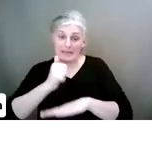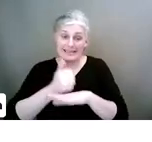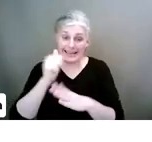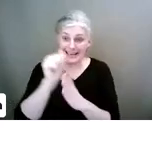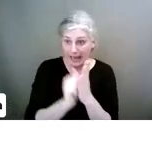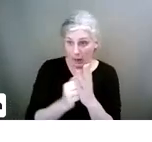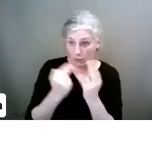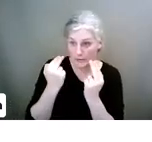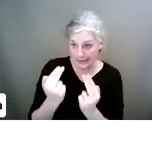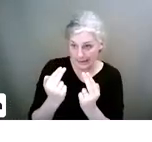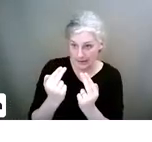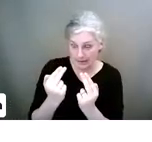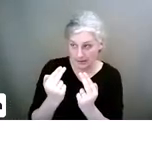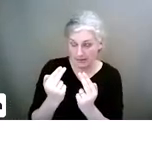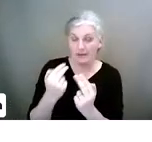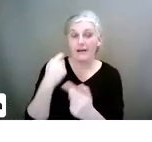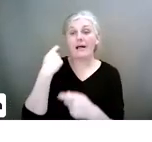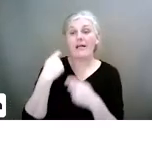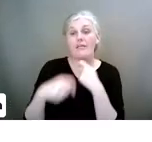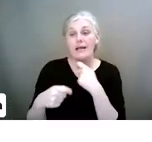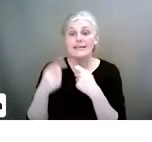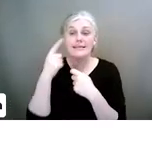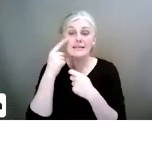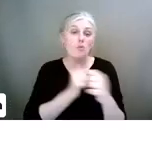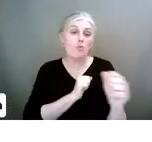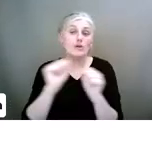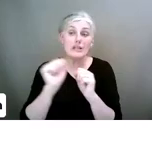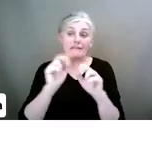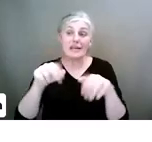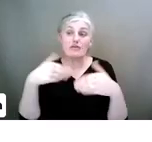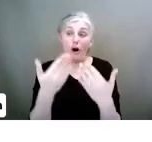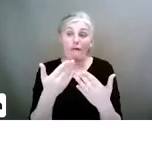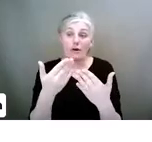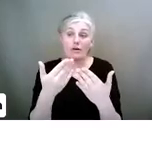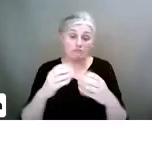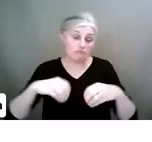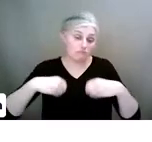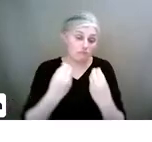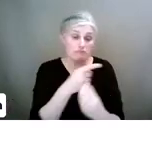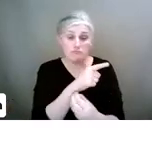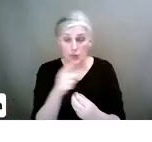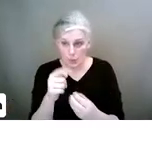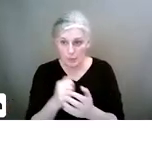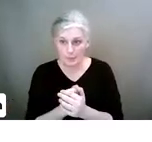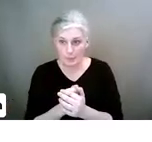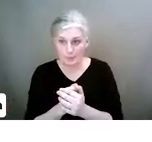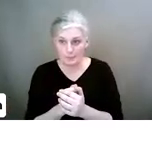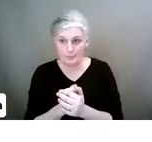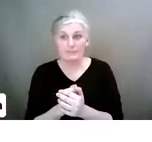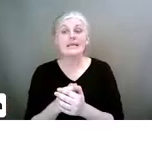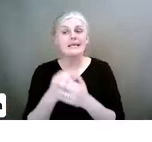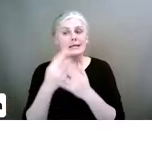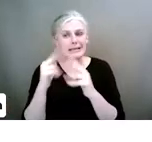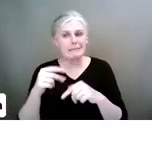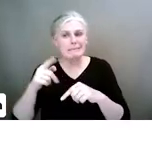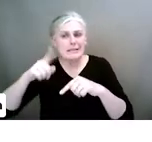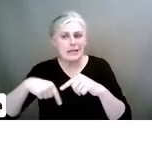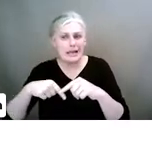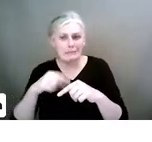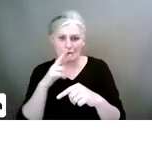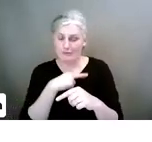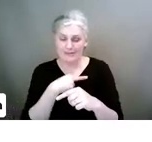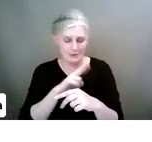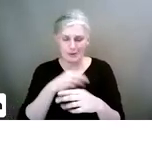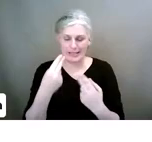and take it from there and see what services they can offer. Now, they may charge. So be careful of that. And you don't have to pay for anything